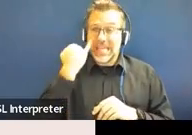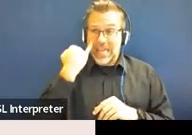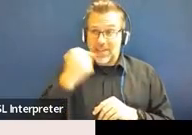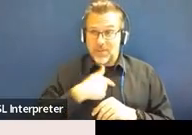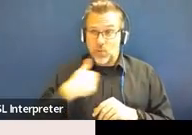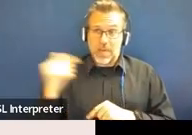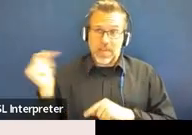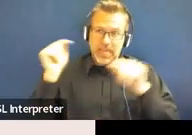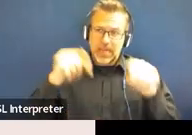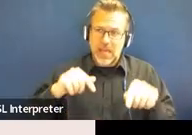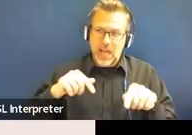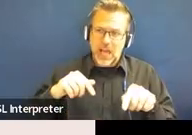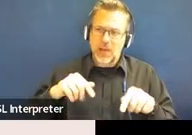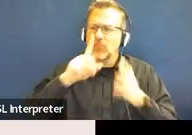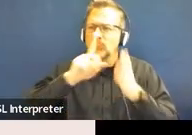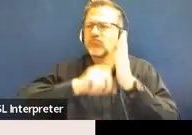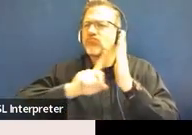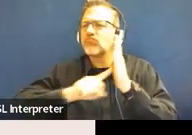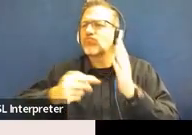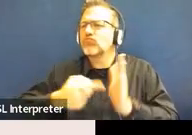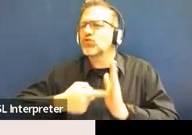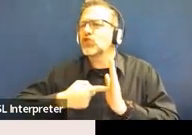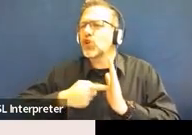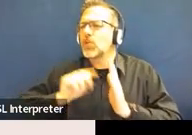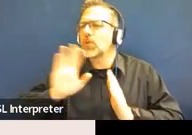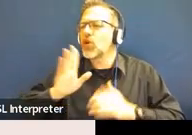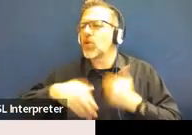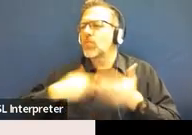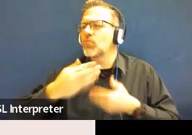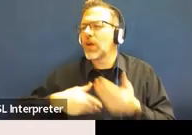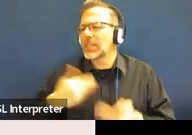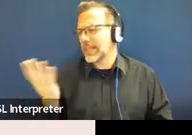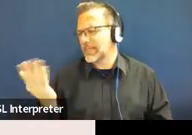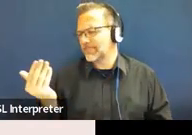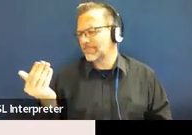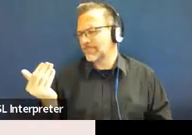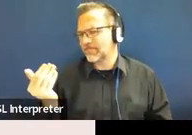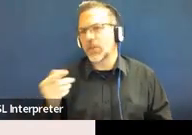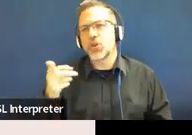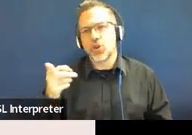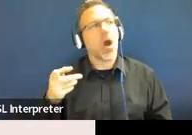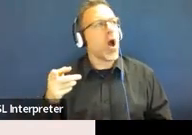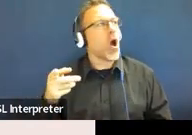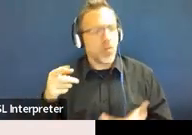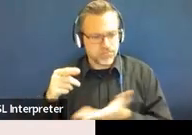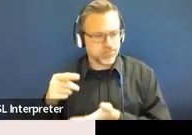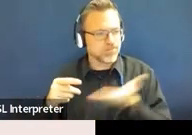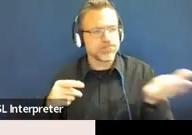process, we can identify that these pieces were done, that these steps were followed.